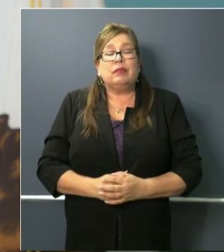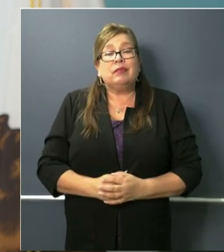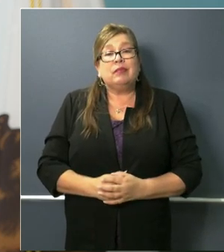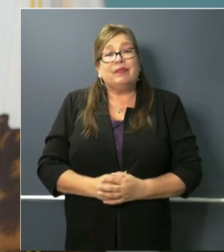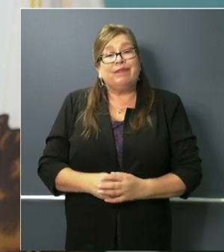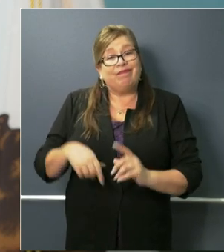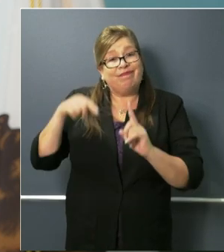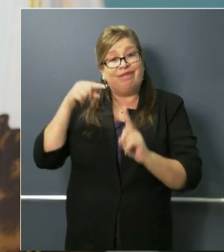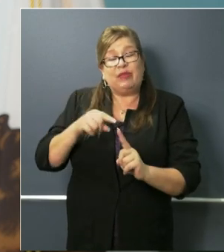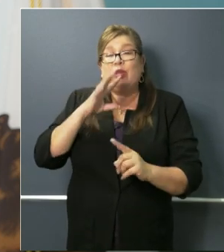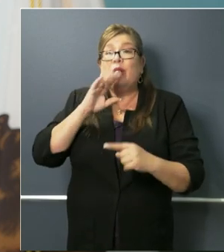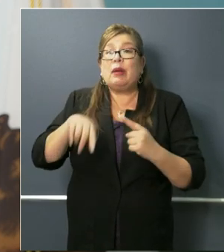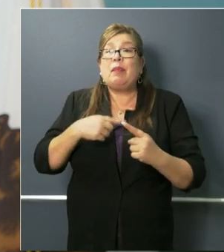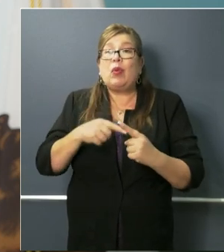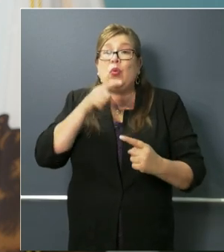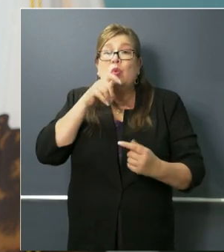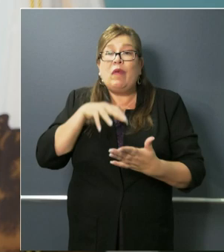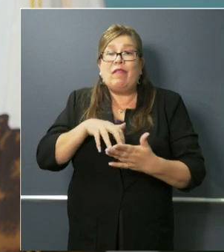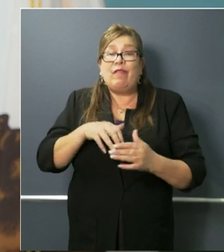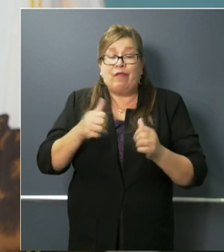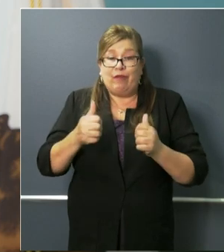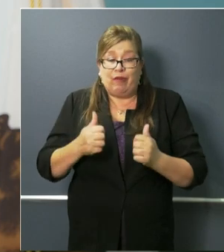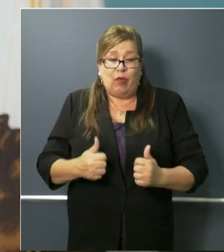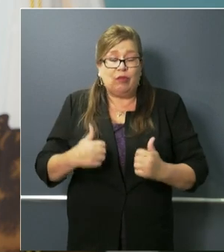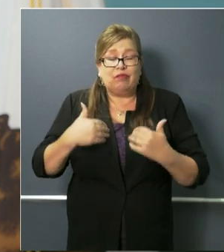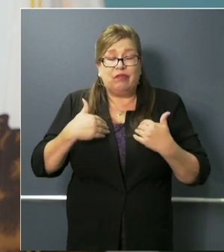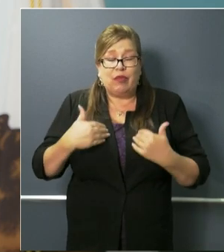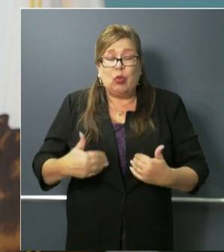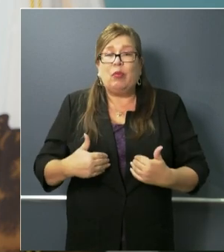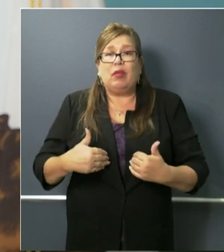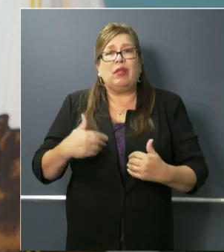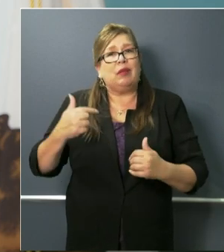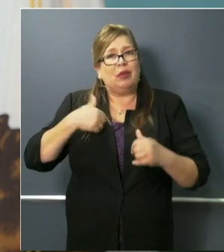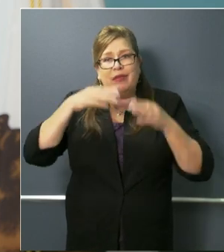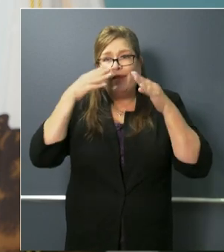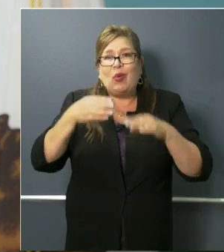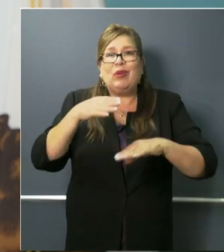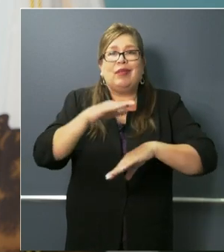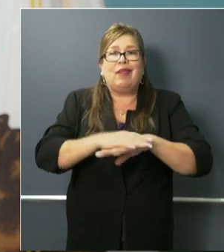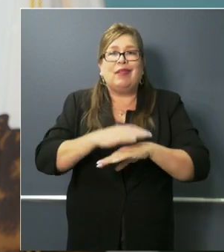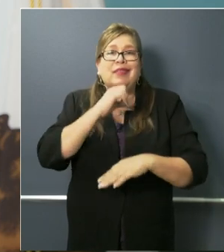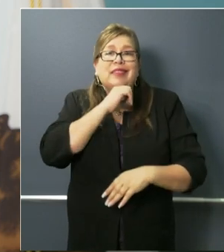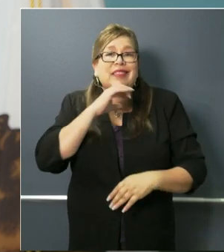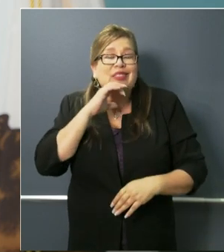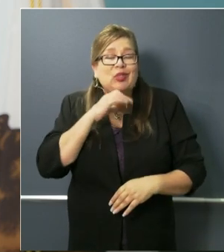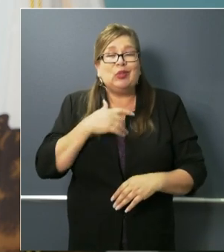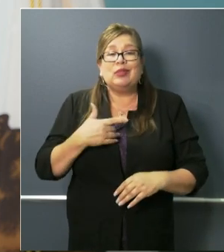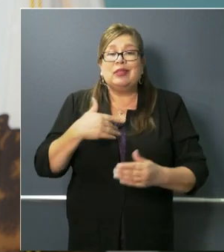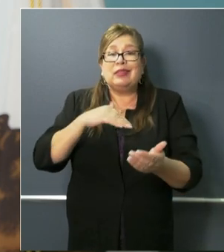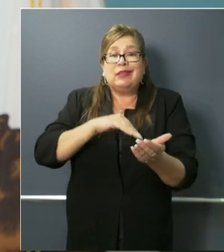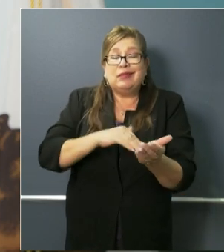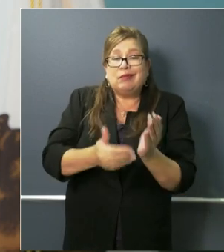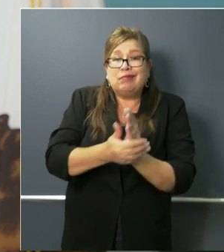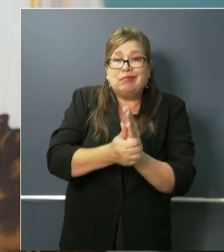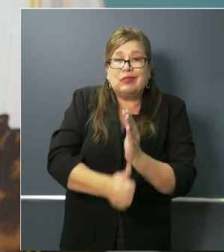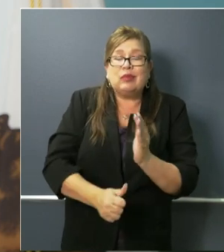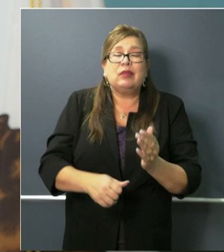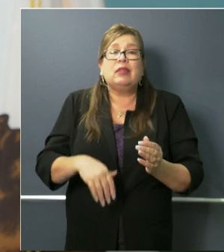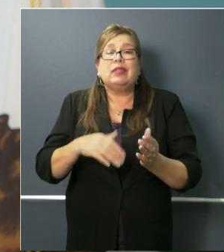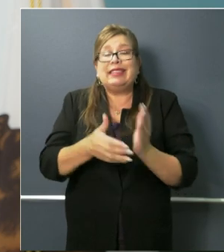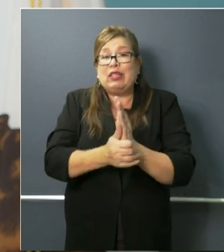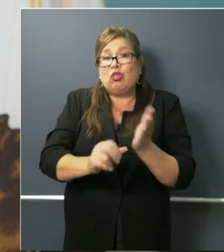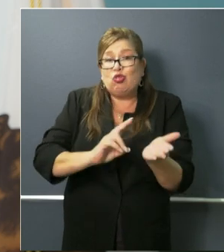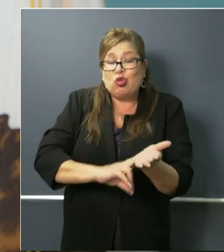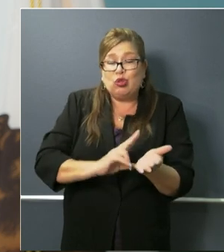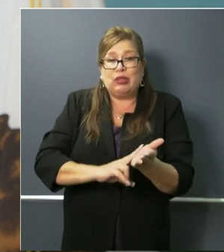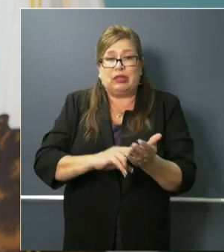our adult gay care in the state of California, not just our assisted living and SNFs, our skilled nursing facilities. They continue to